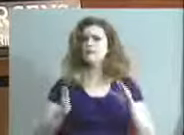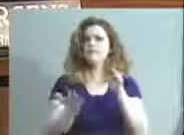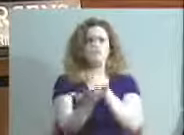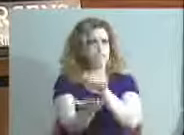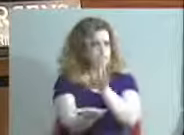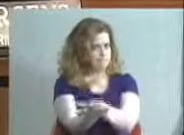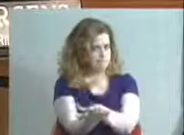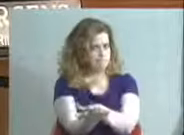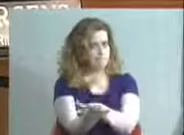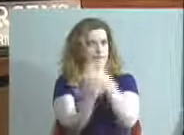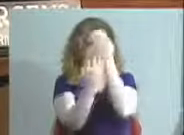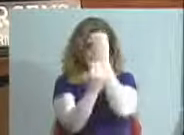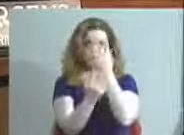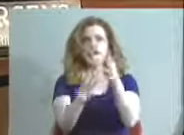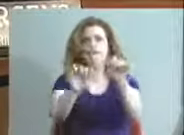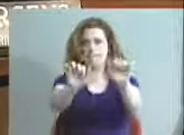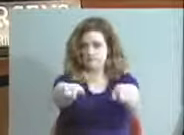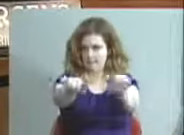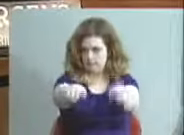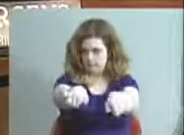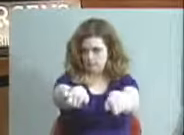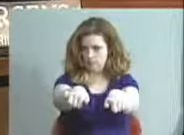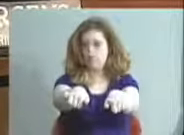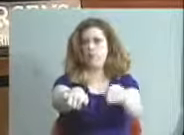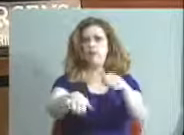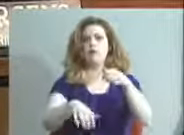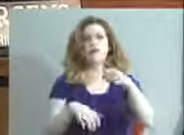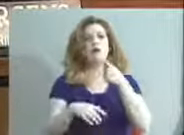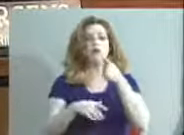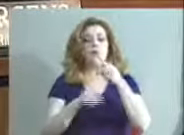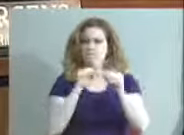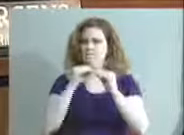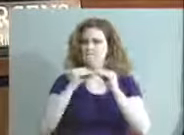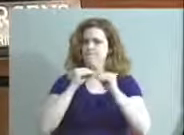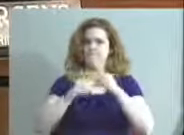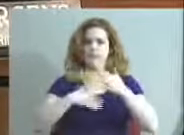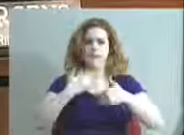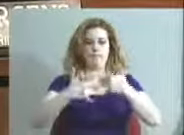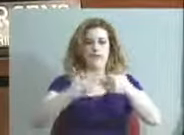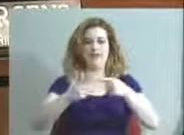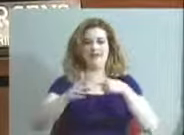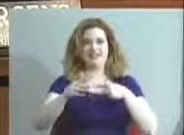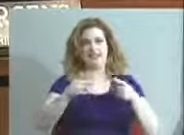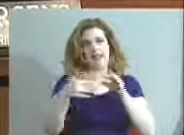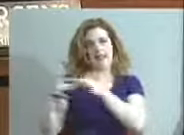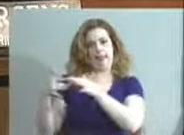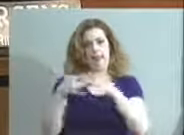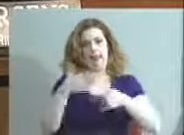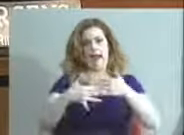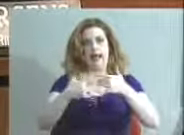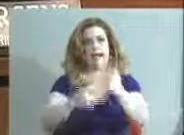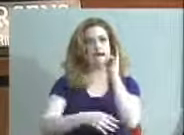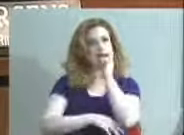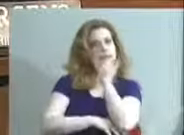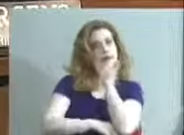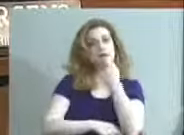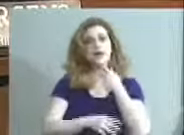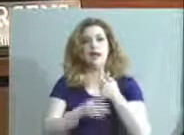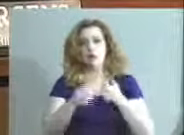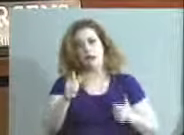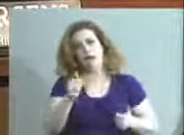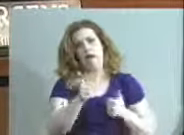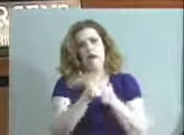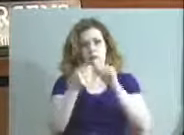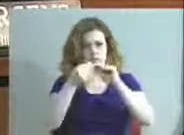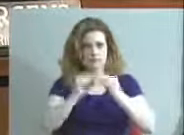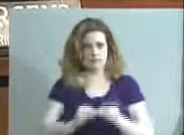and the data is available. We have corrected the process that led to the discrepancy and are updating our numbers with the